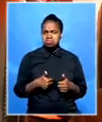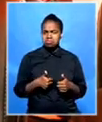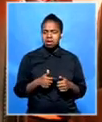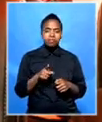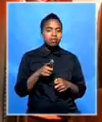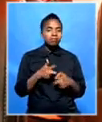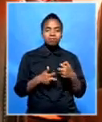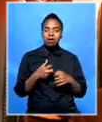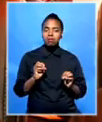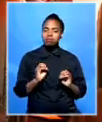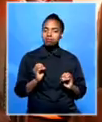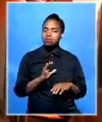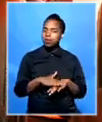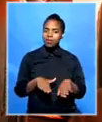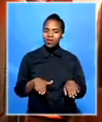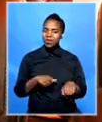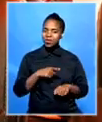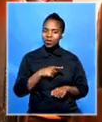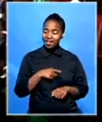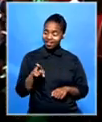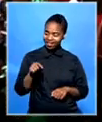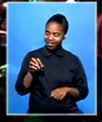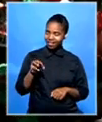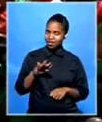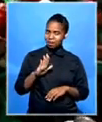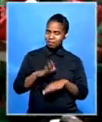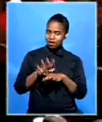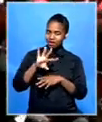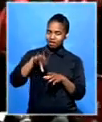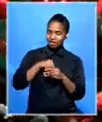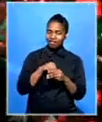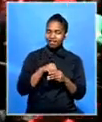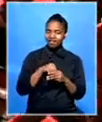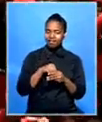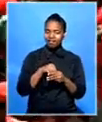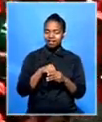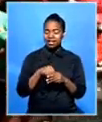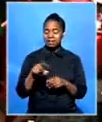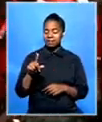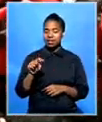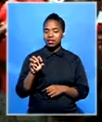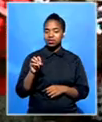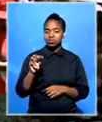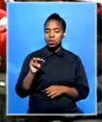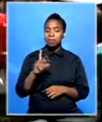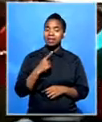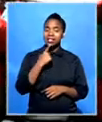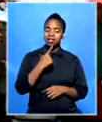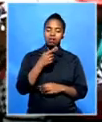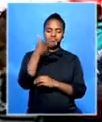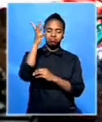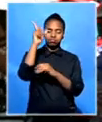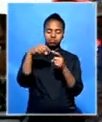longer become a problem, because he's no longer in government. Outgoing Prime Minister Tom Tabarni made key appointments,